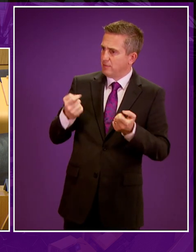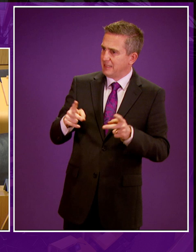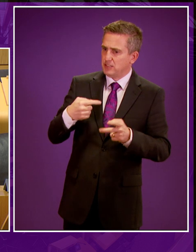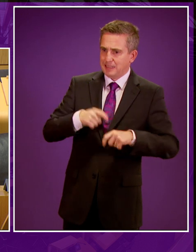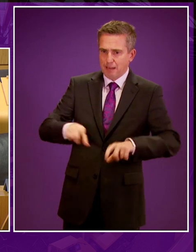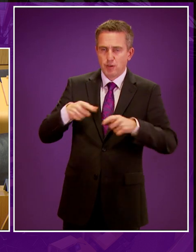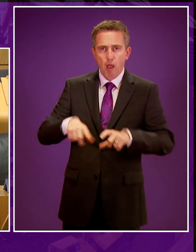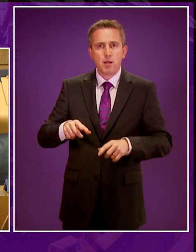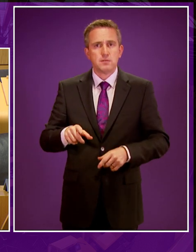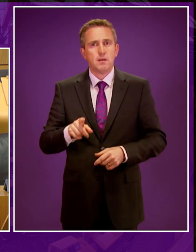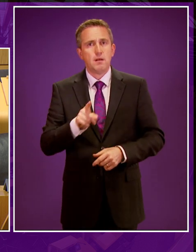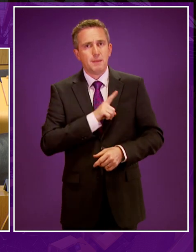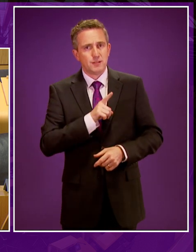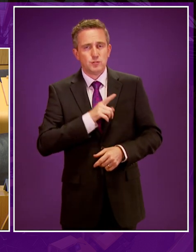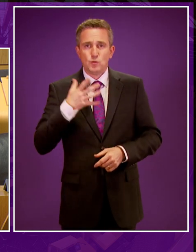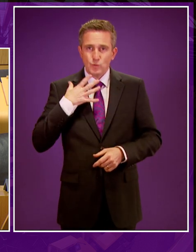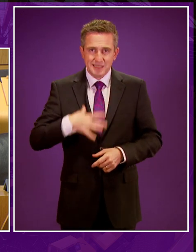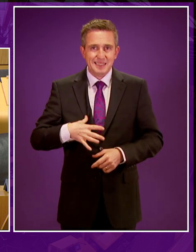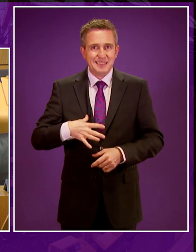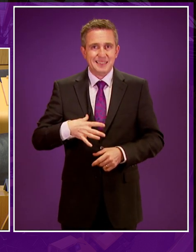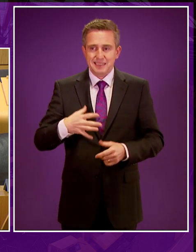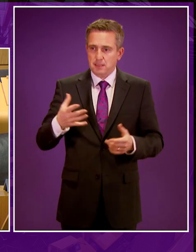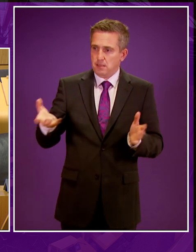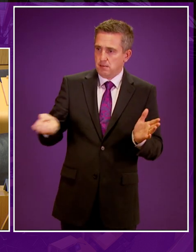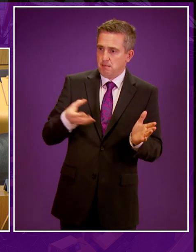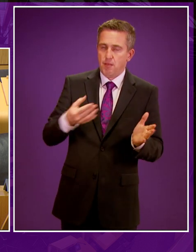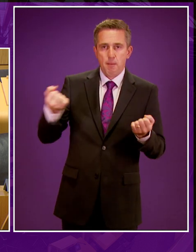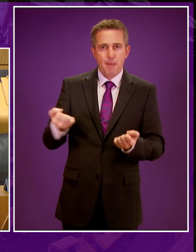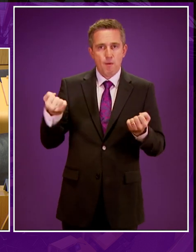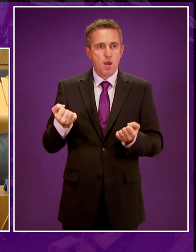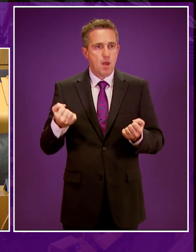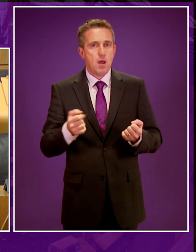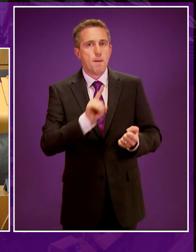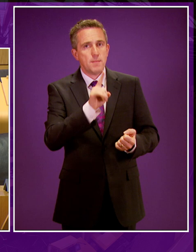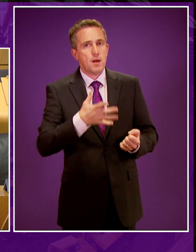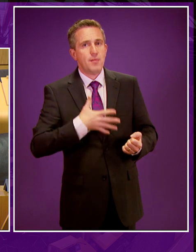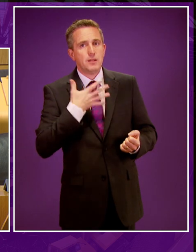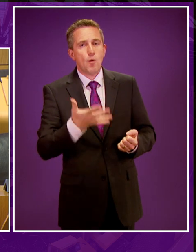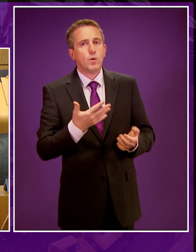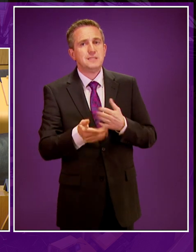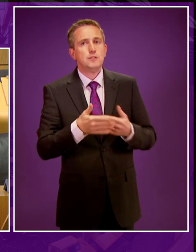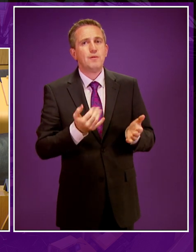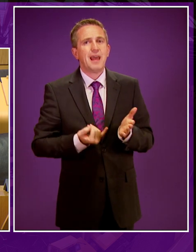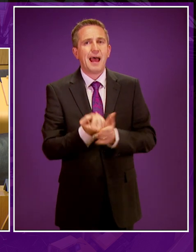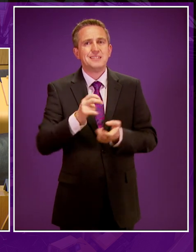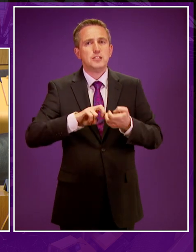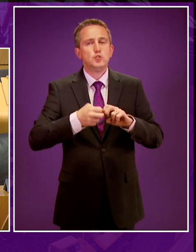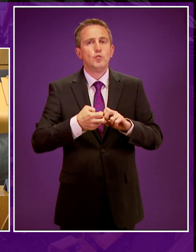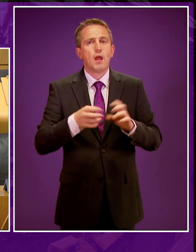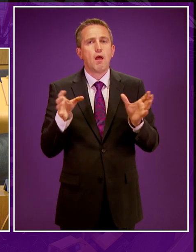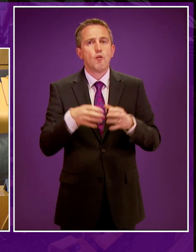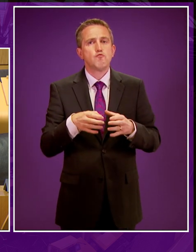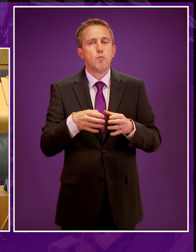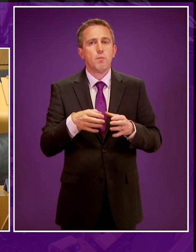while Scotland needs the base load and the grid to offset the instability of one power, they don't want the hassle the anti-nuclear lobby will generate any